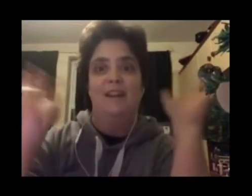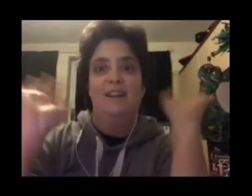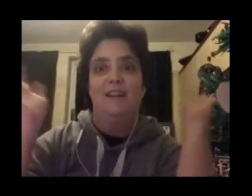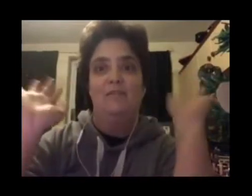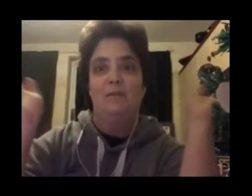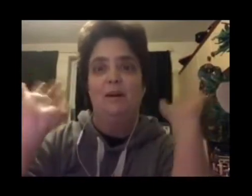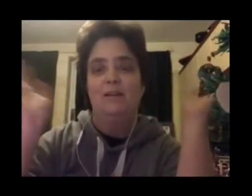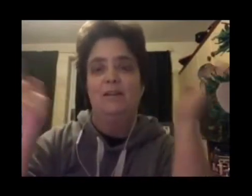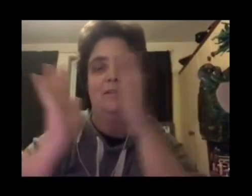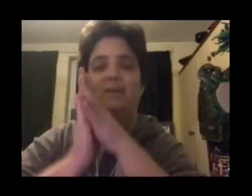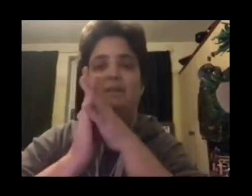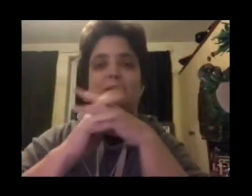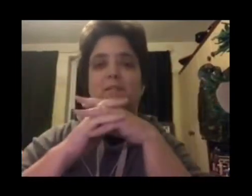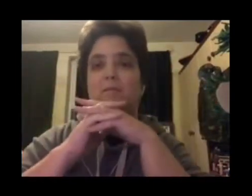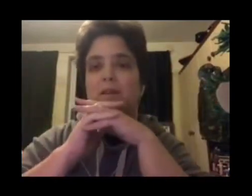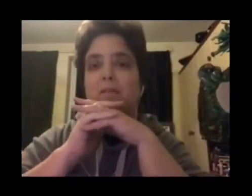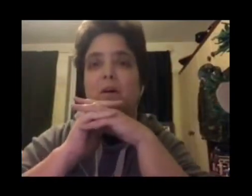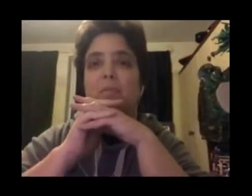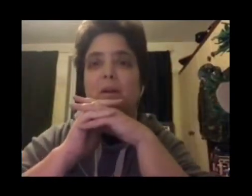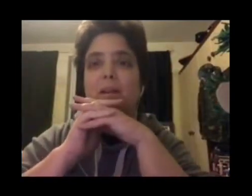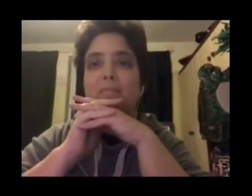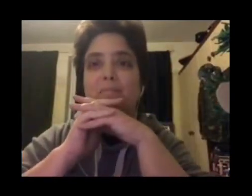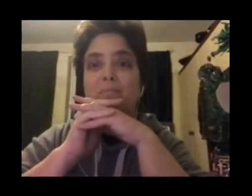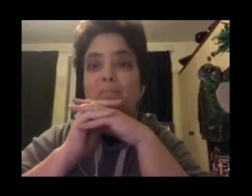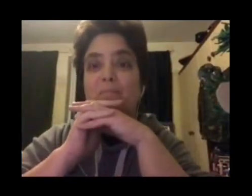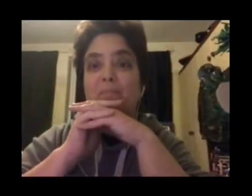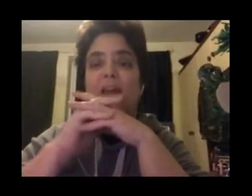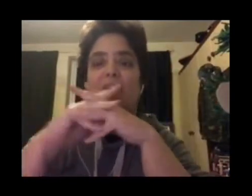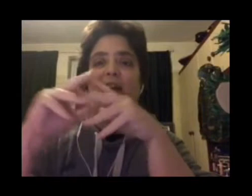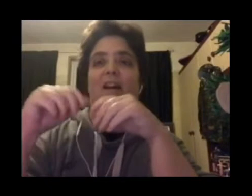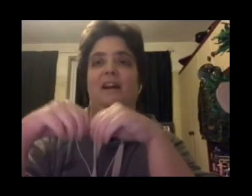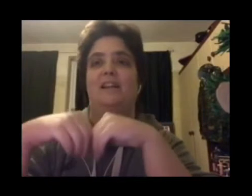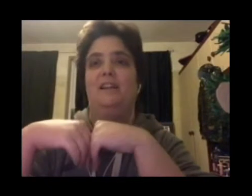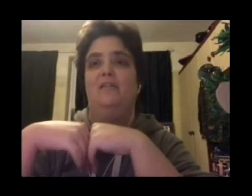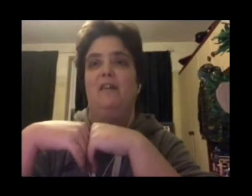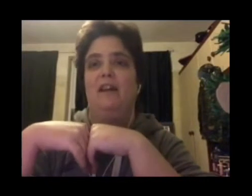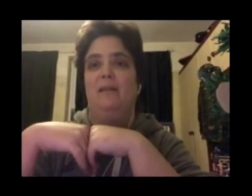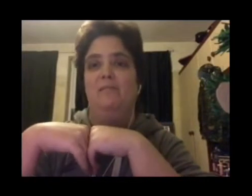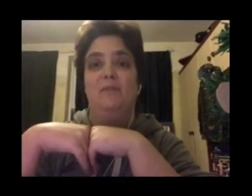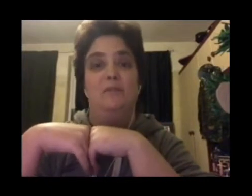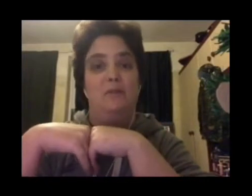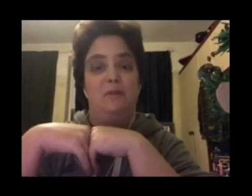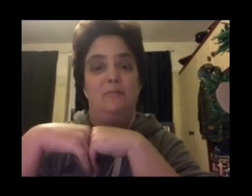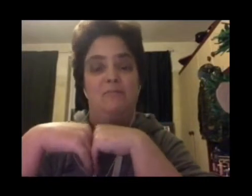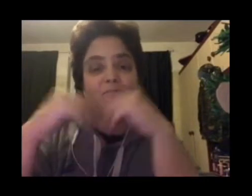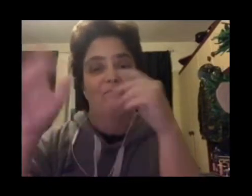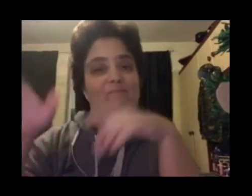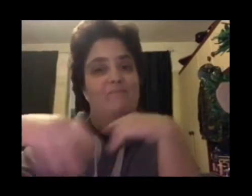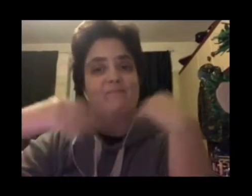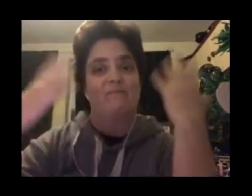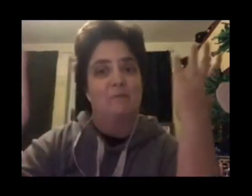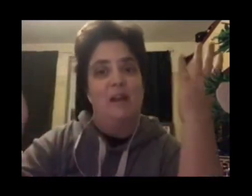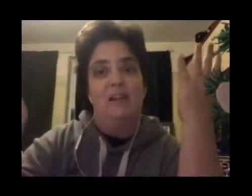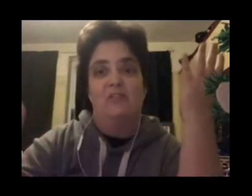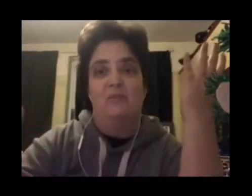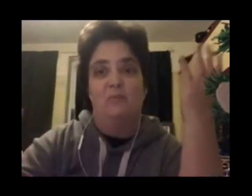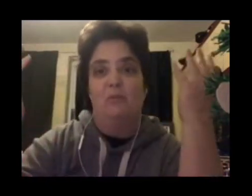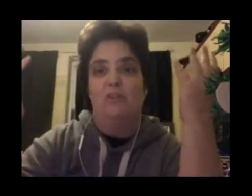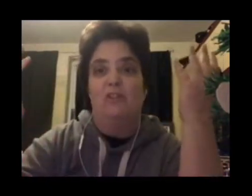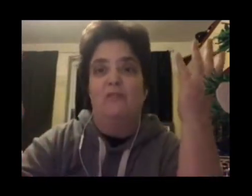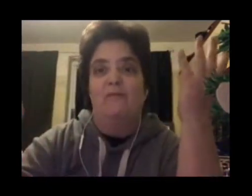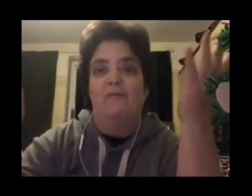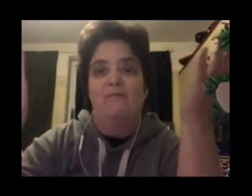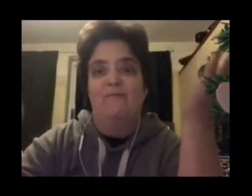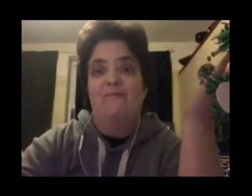Hey everyone this is the Mixed Time Bunny and here I am to do a reaction